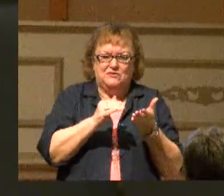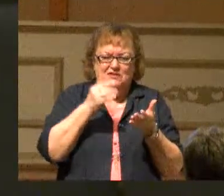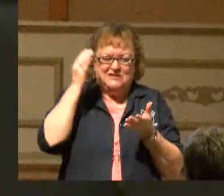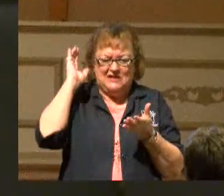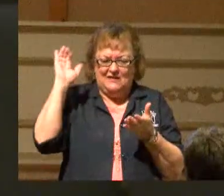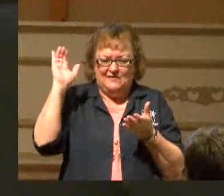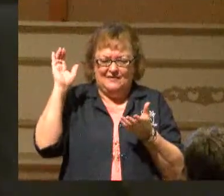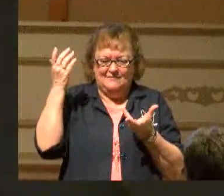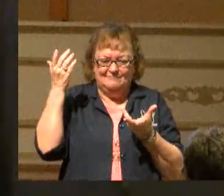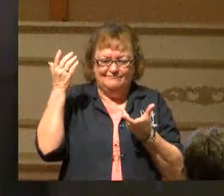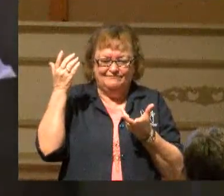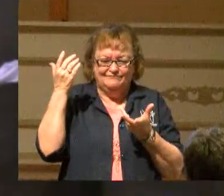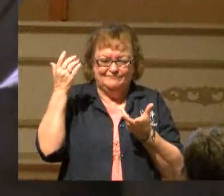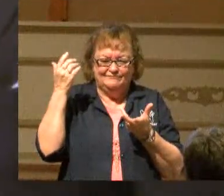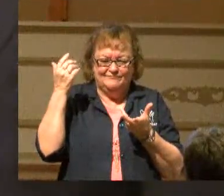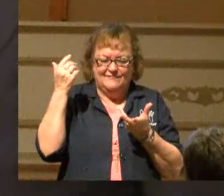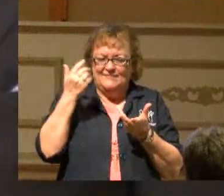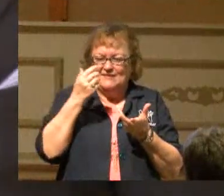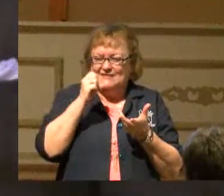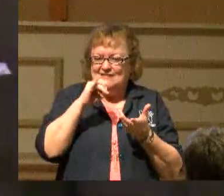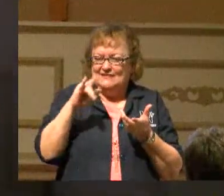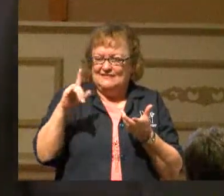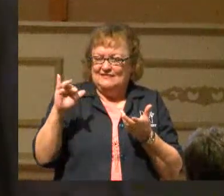That happens many times to us, doesn't it?